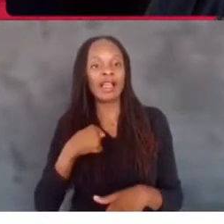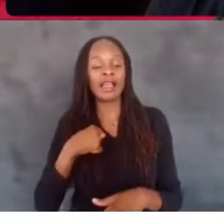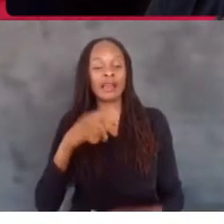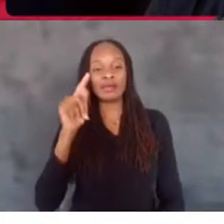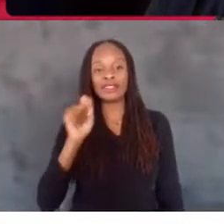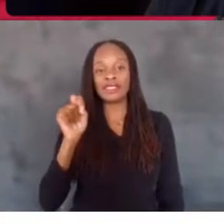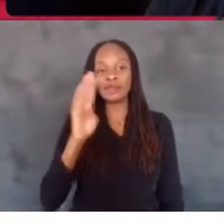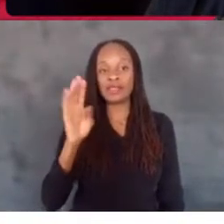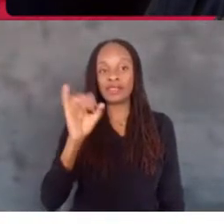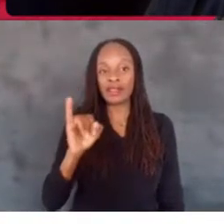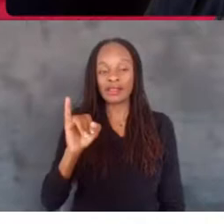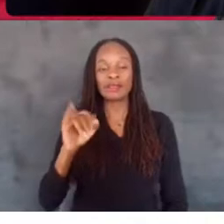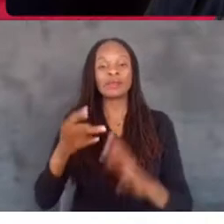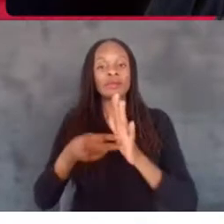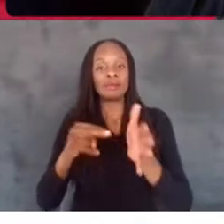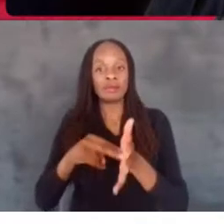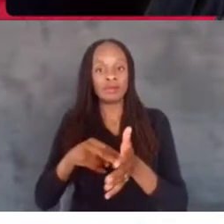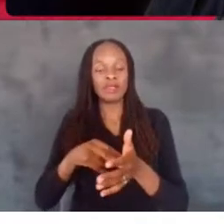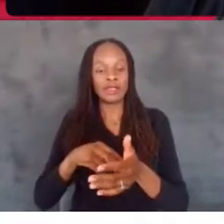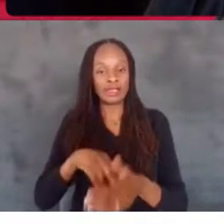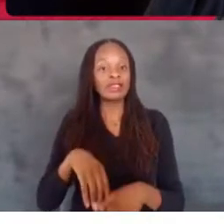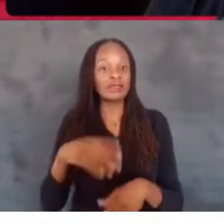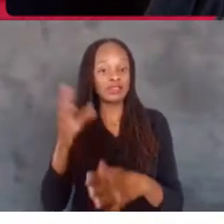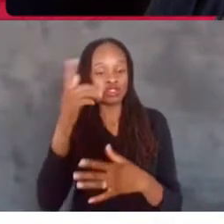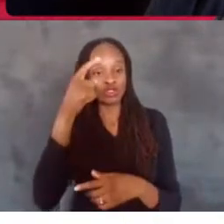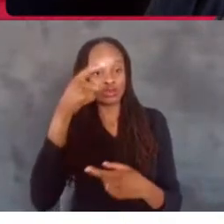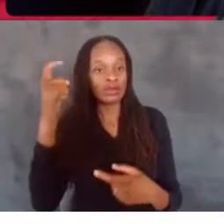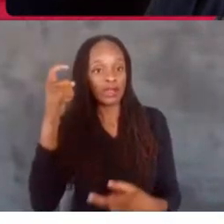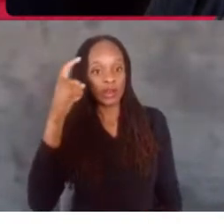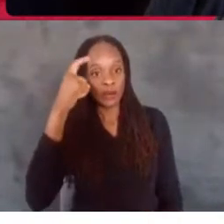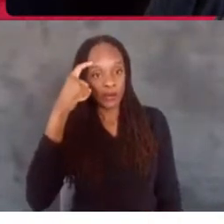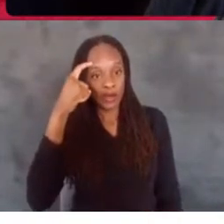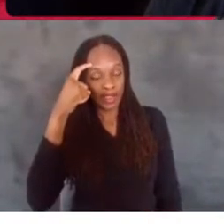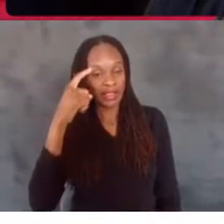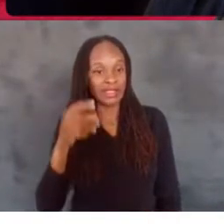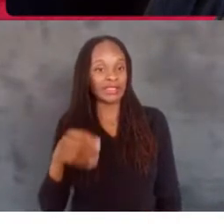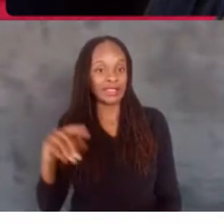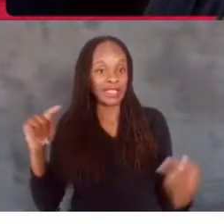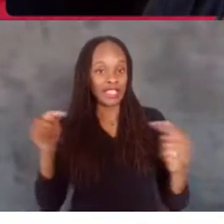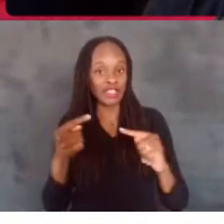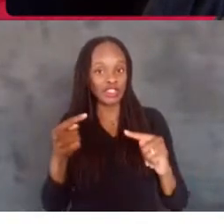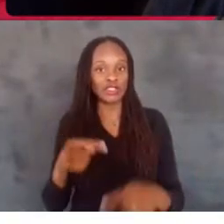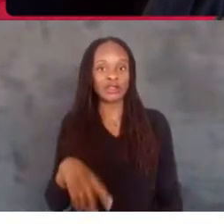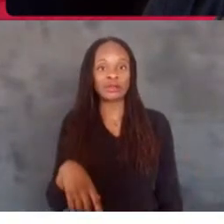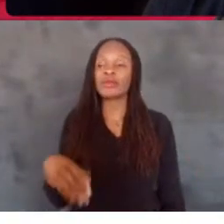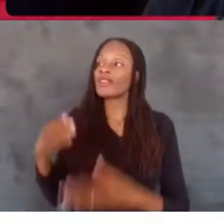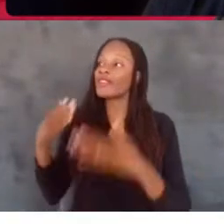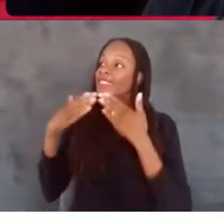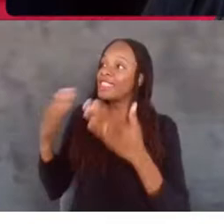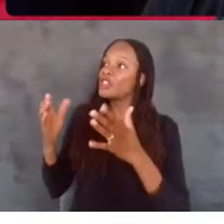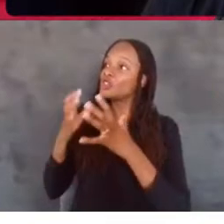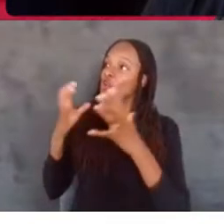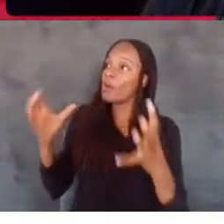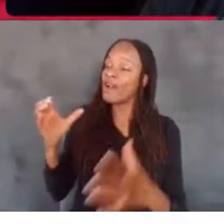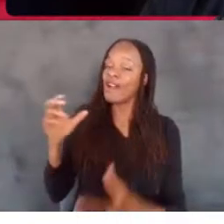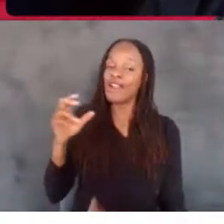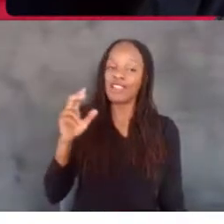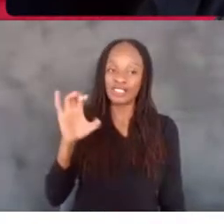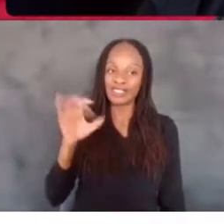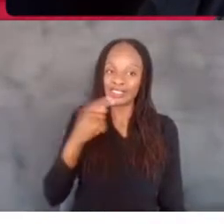which is traumatic brain injury. Yeah. Well, thank you so much for